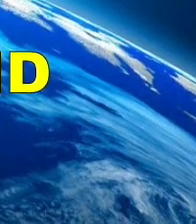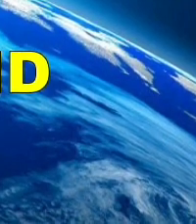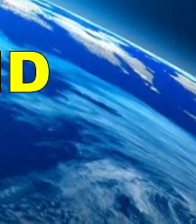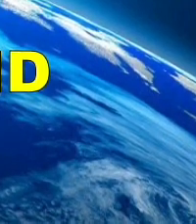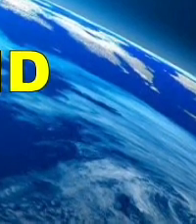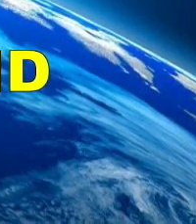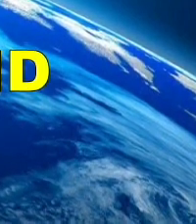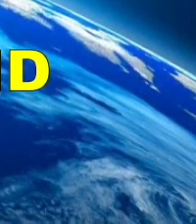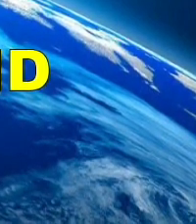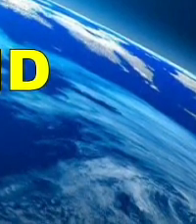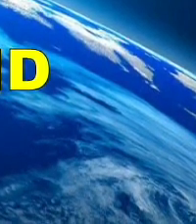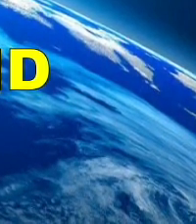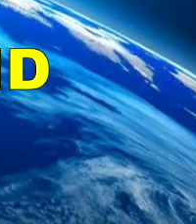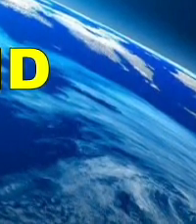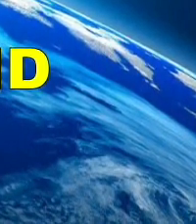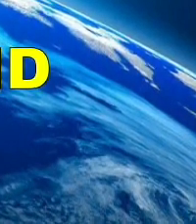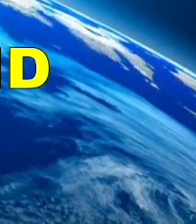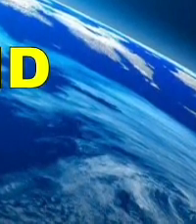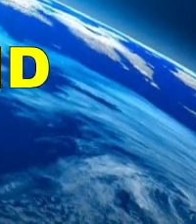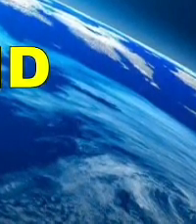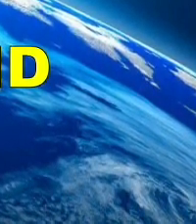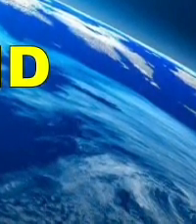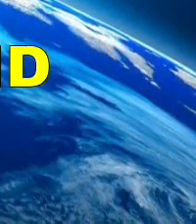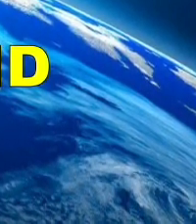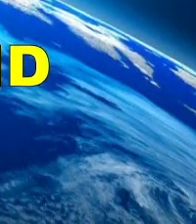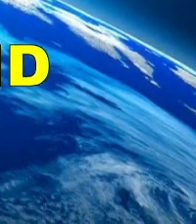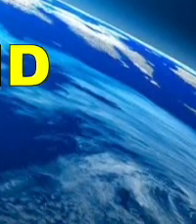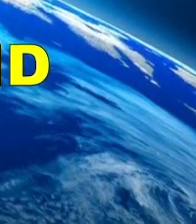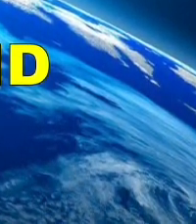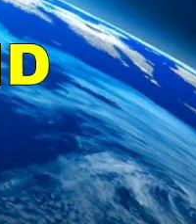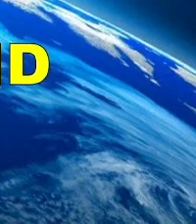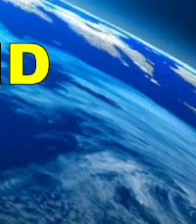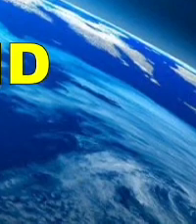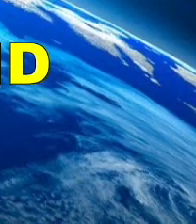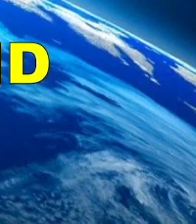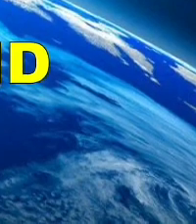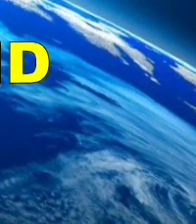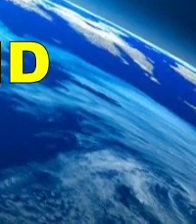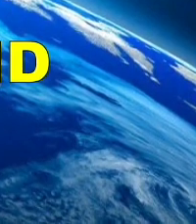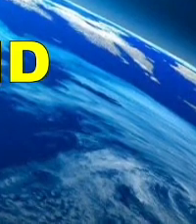lamp and let the Lord's fire shine in your life.